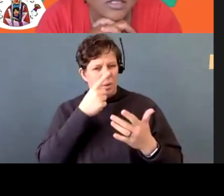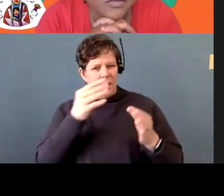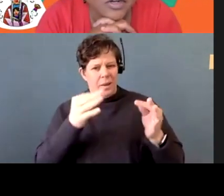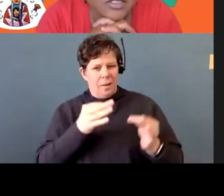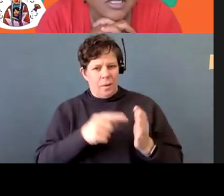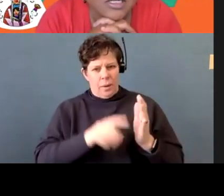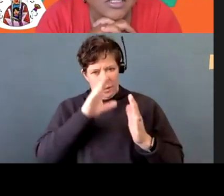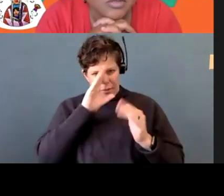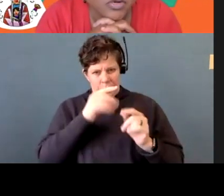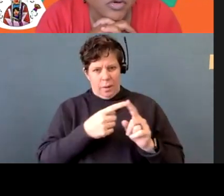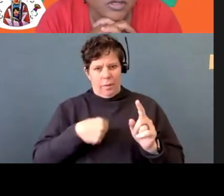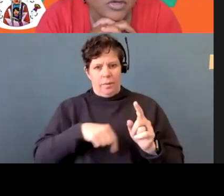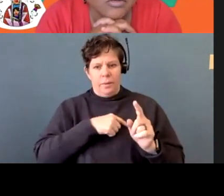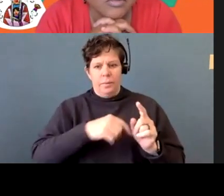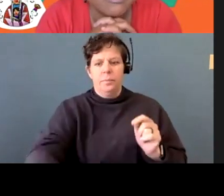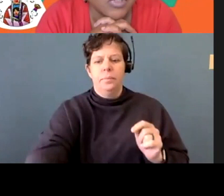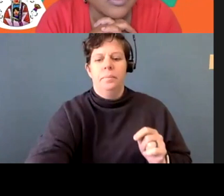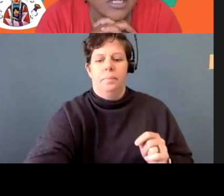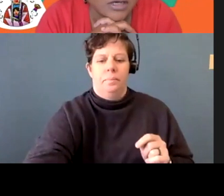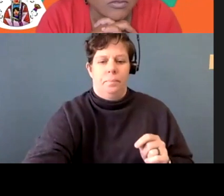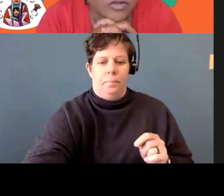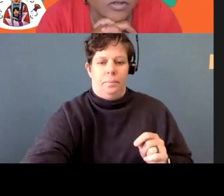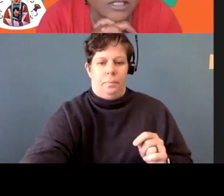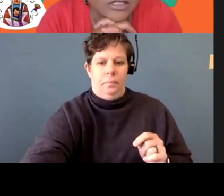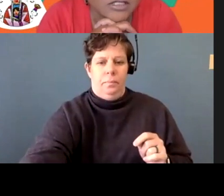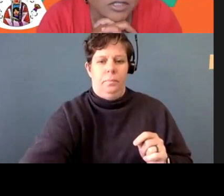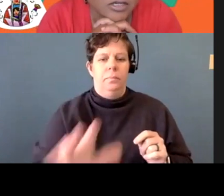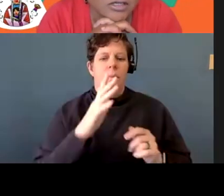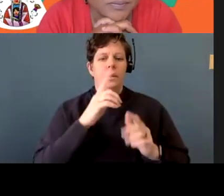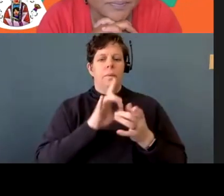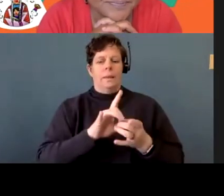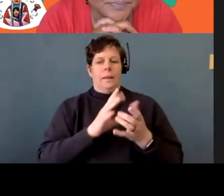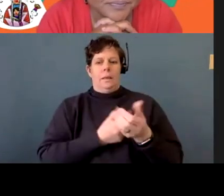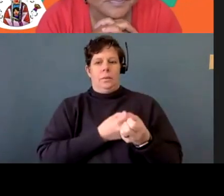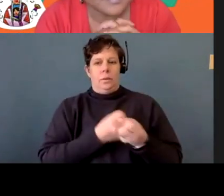from us as far as support? What would be most helpful in this journey?